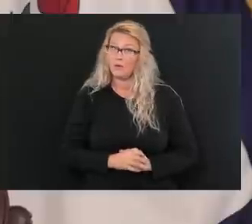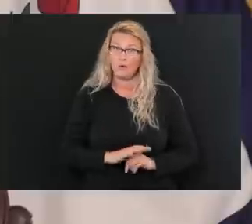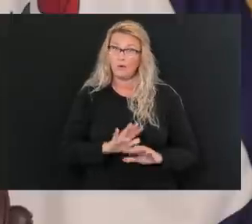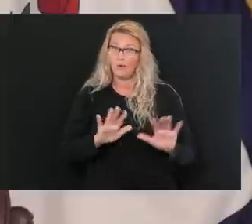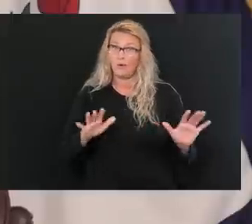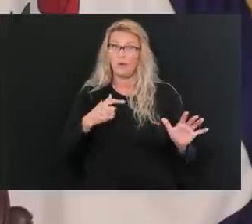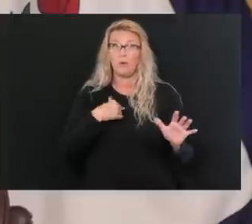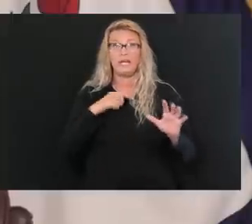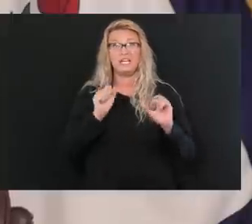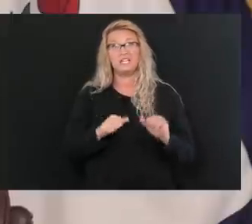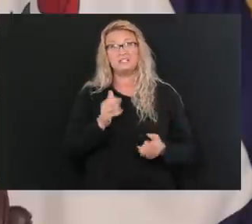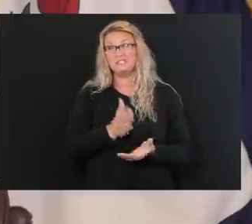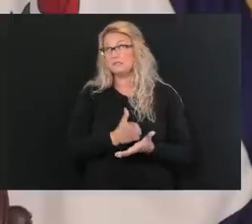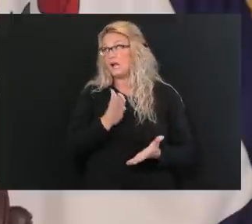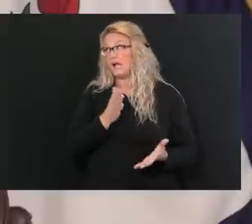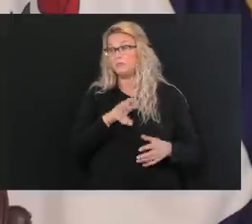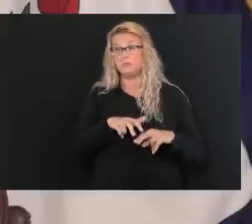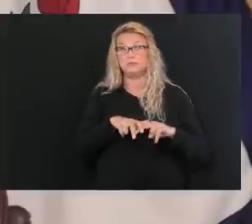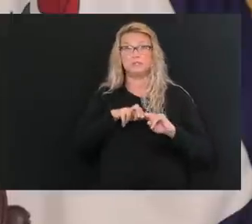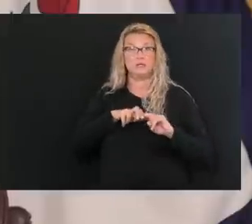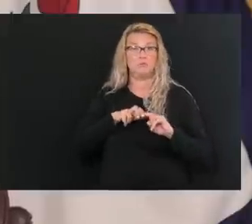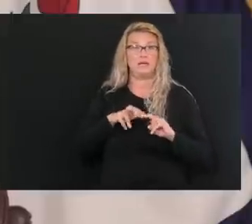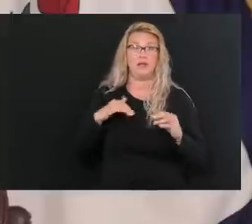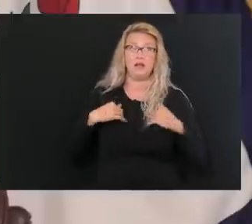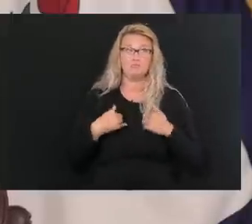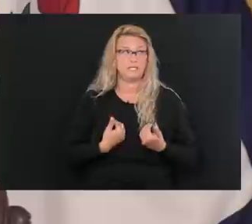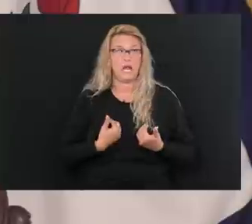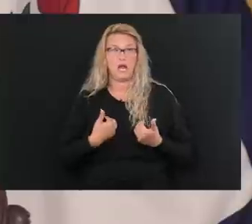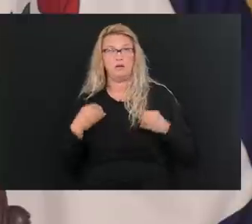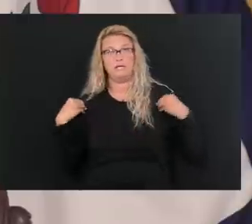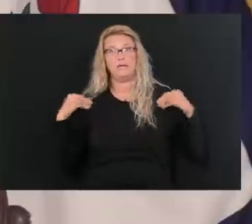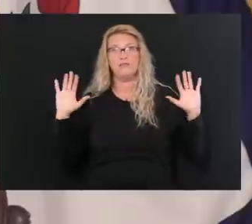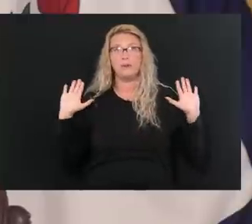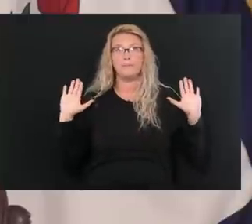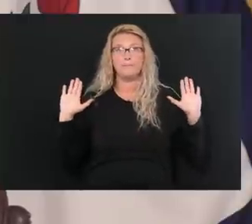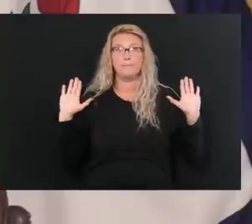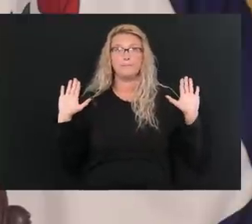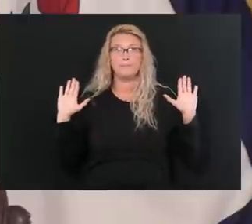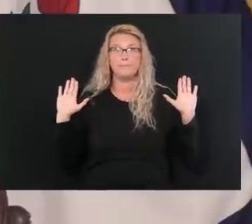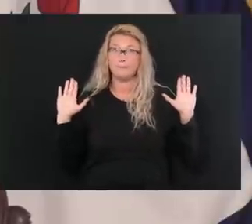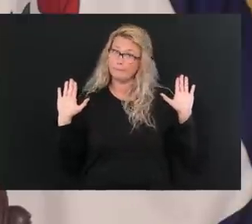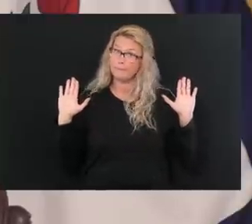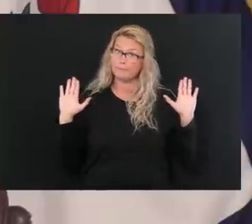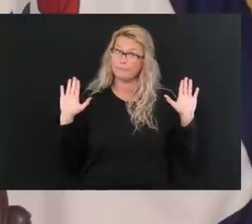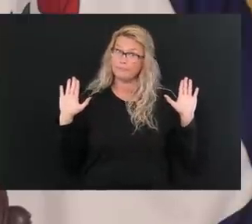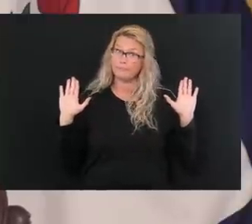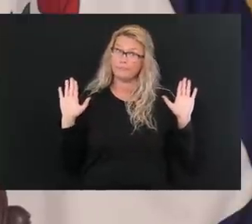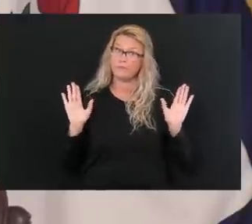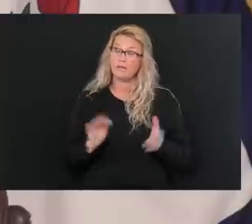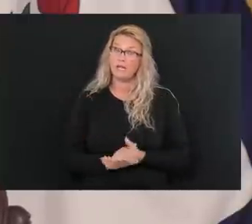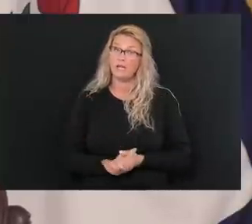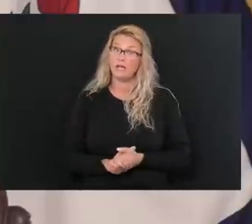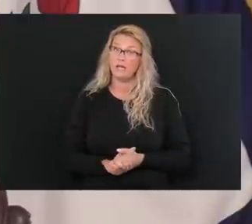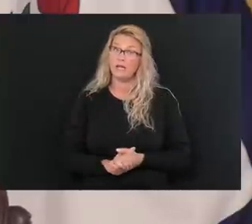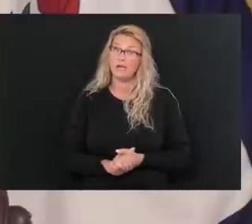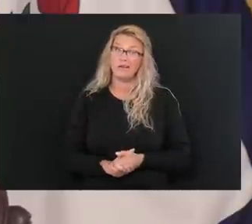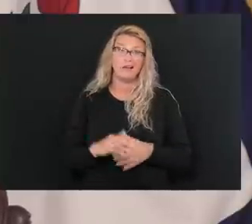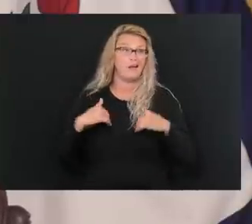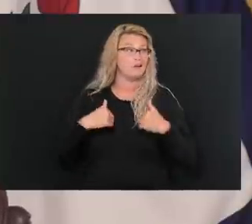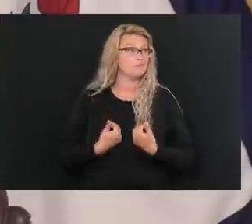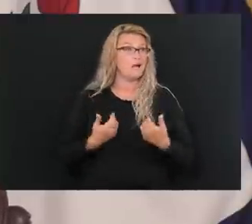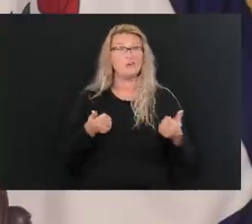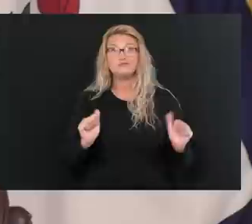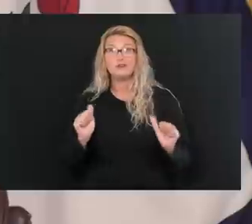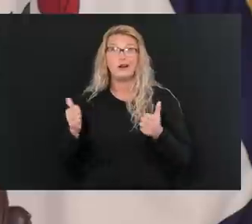just lay down and say, daggone, we're just as tired as we can be. And we've just tried as hard as we can be. And, you know, I'm sick and